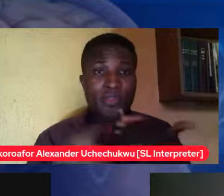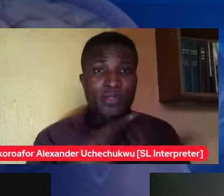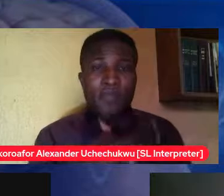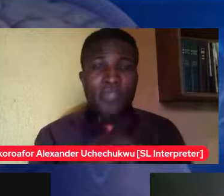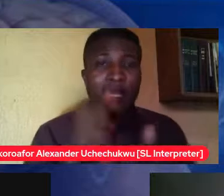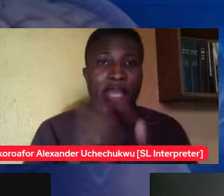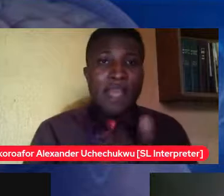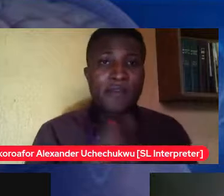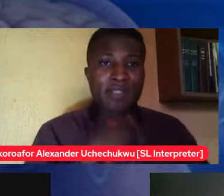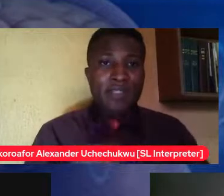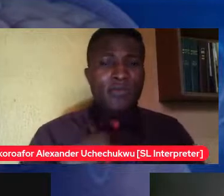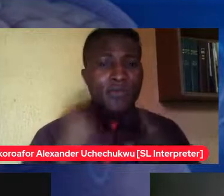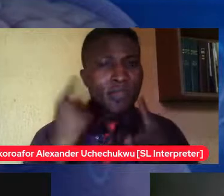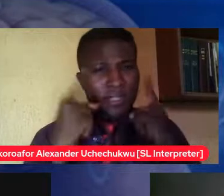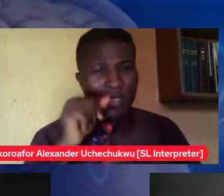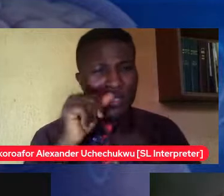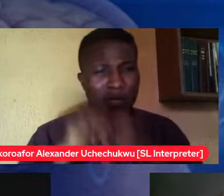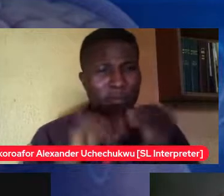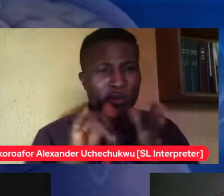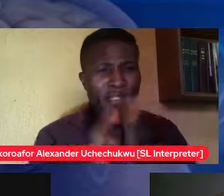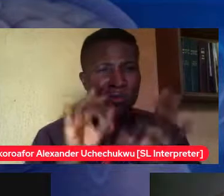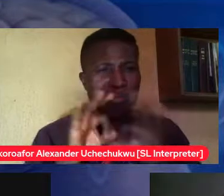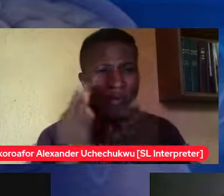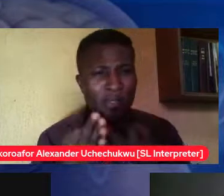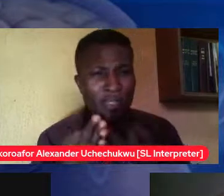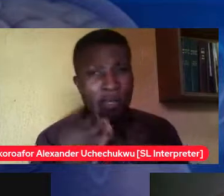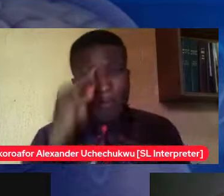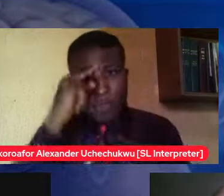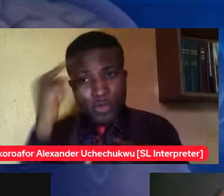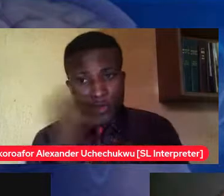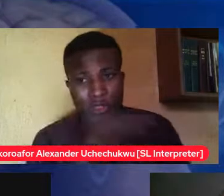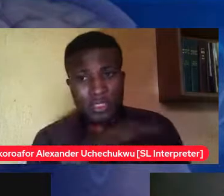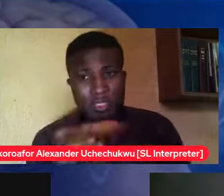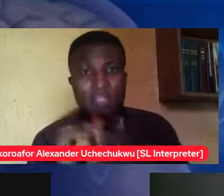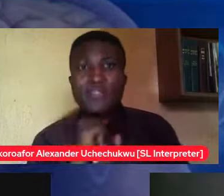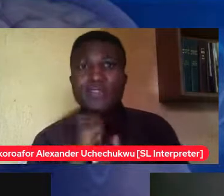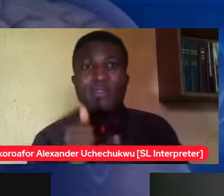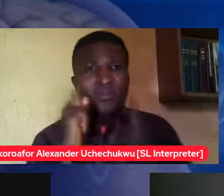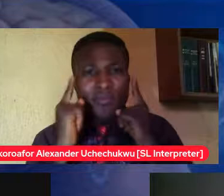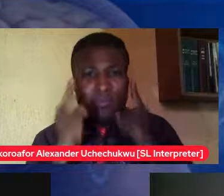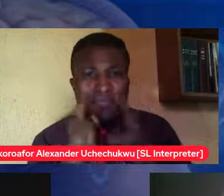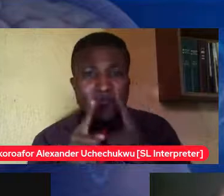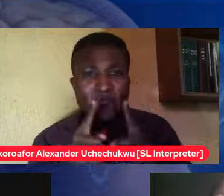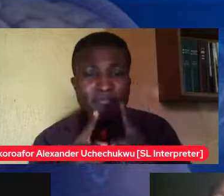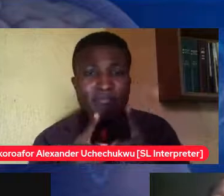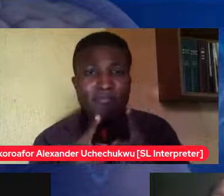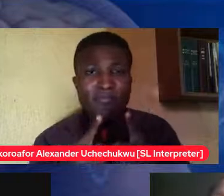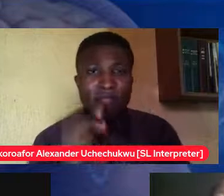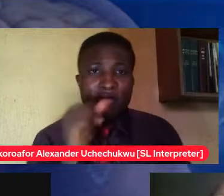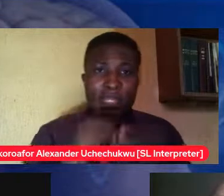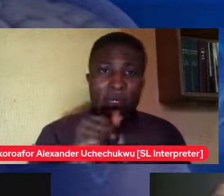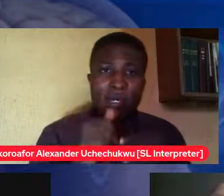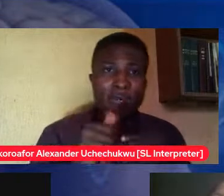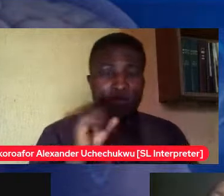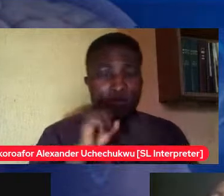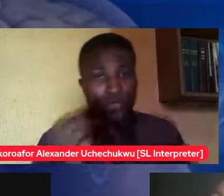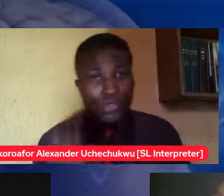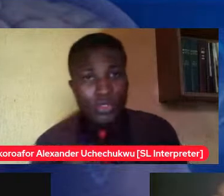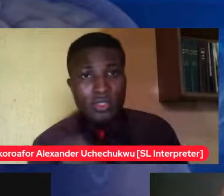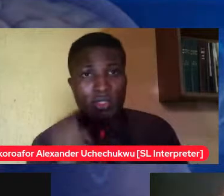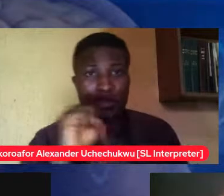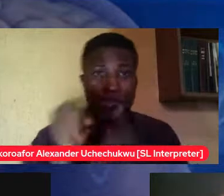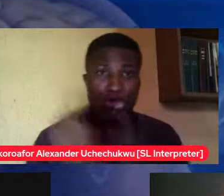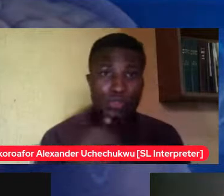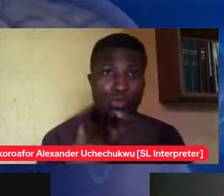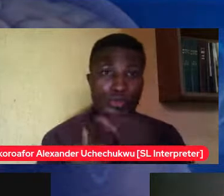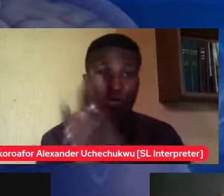because they did not deliberately put this girl in social social you know situations growing up now she's almost she's